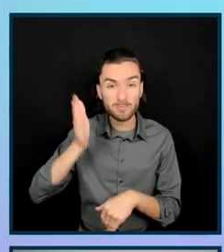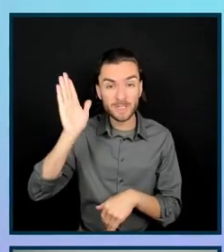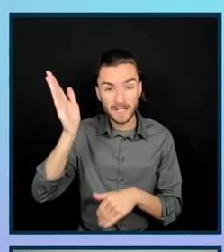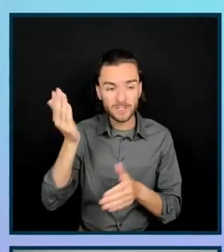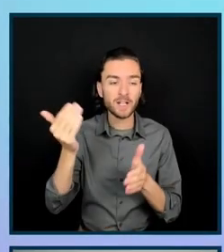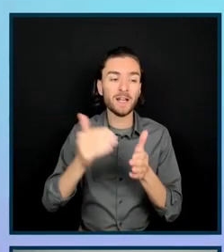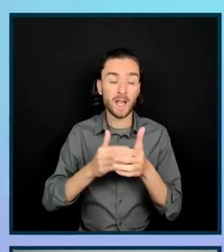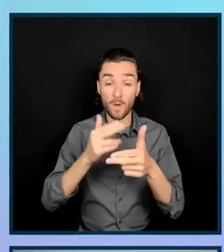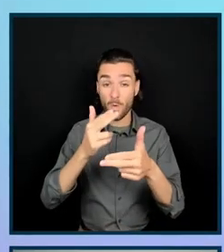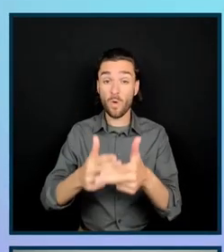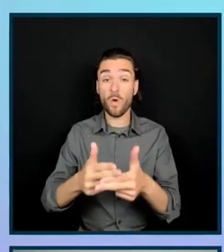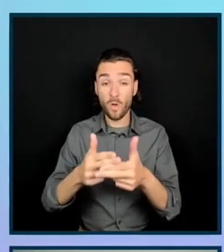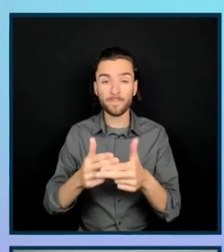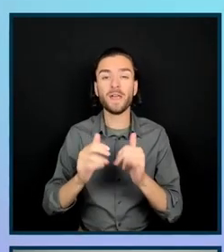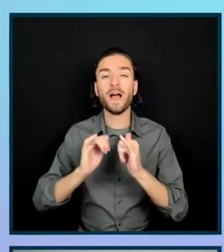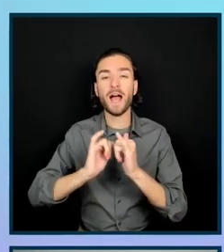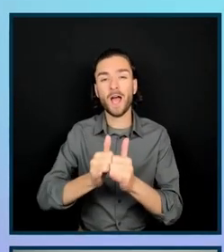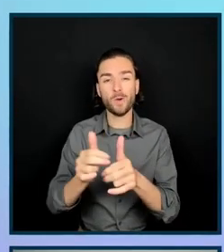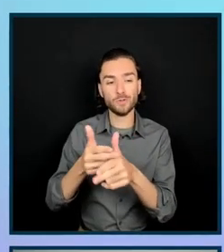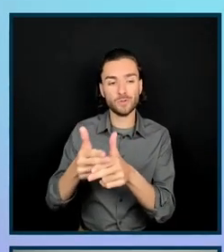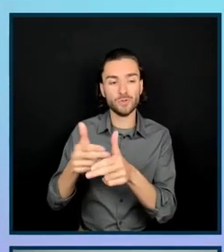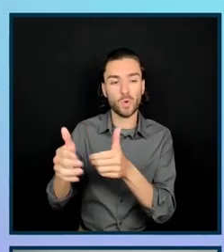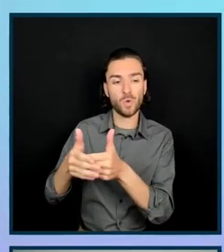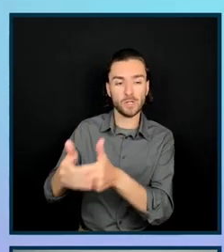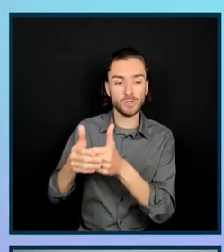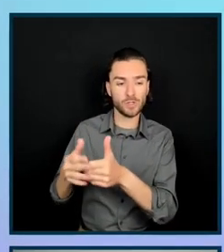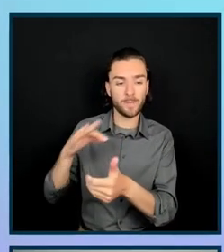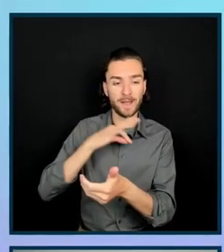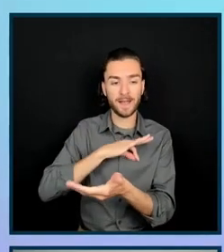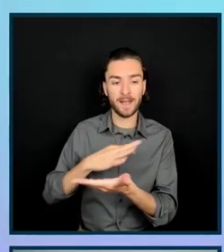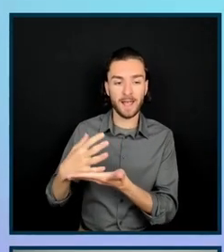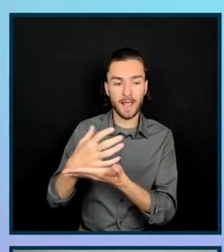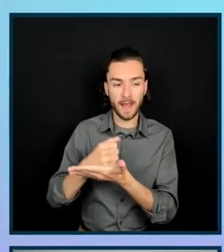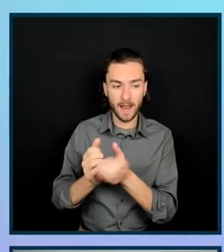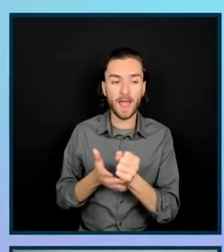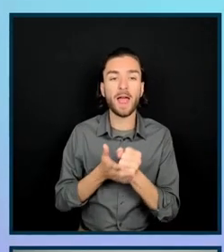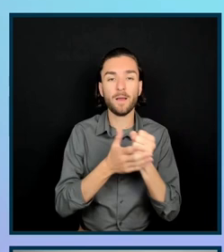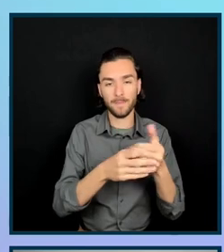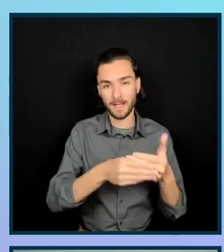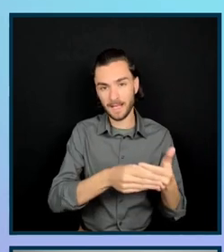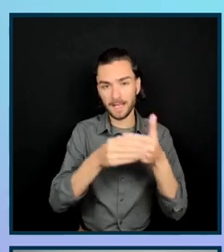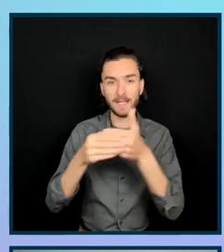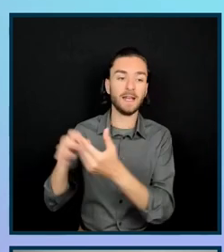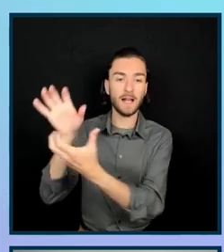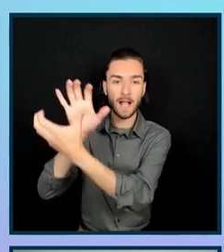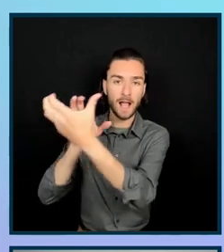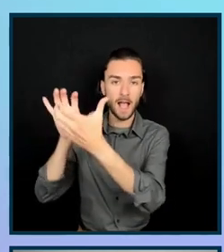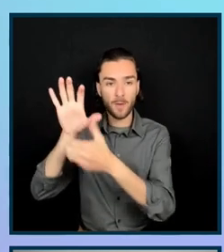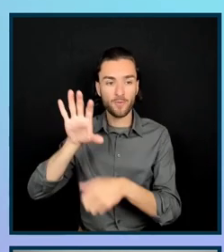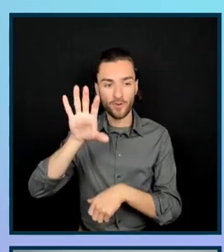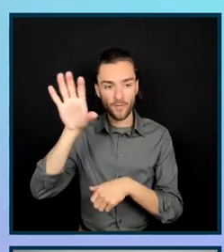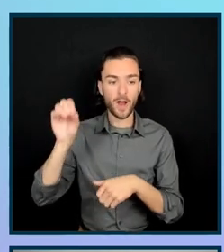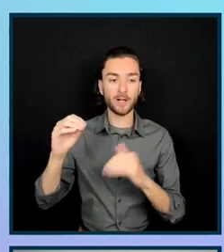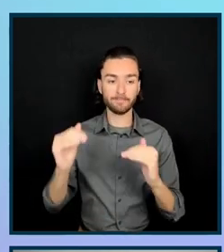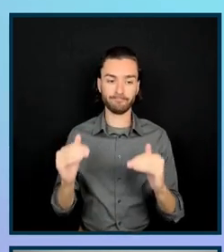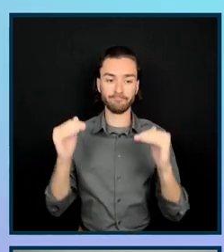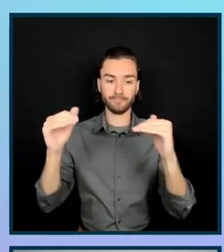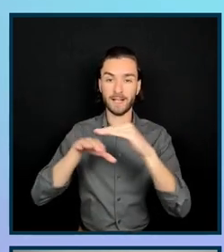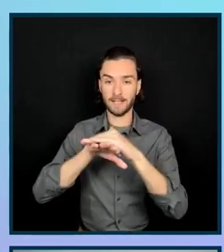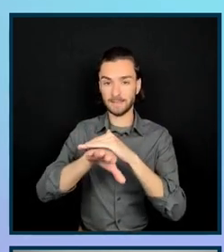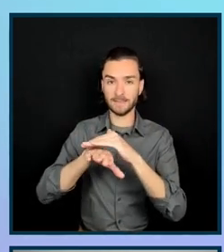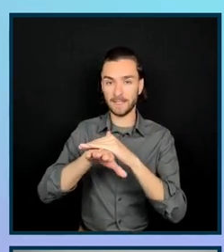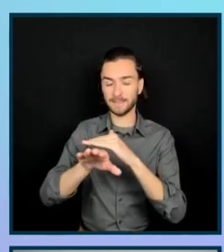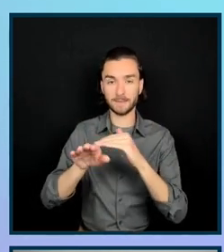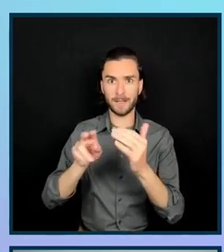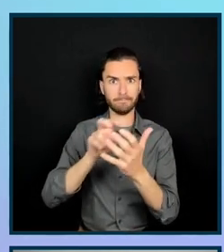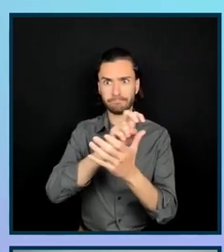how short-term gains helped a leading cloud provider to prioritize accessibility. But before we hop into